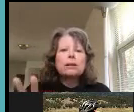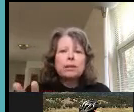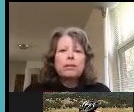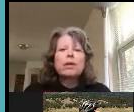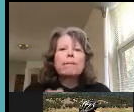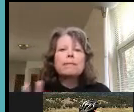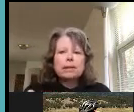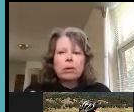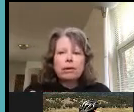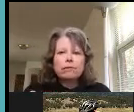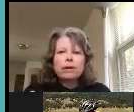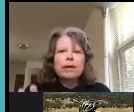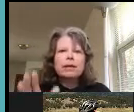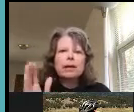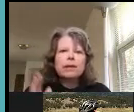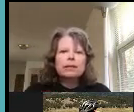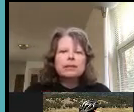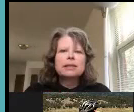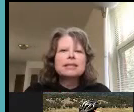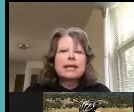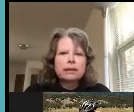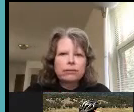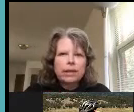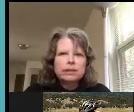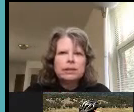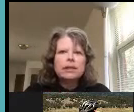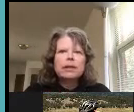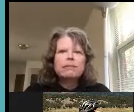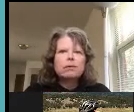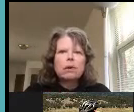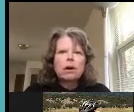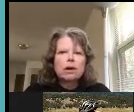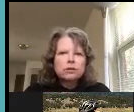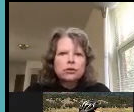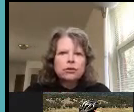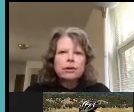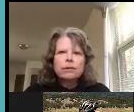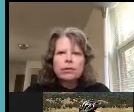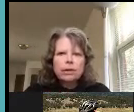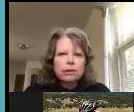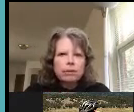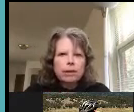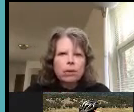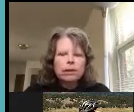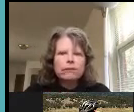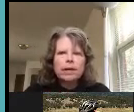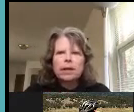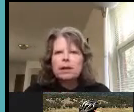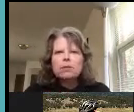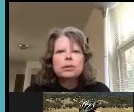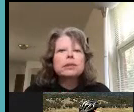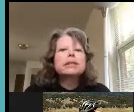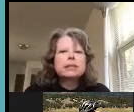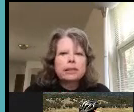are a lot of people that might qualify and that's exactly right if you are unsure if you think they might qualify